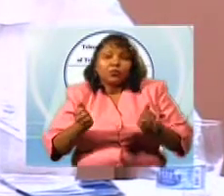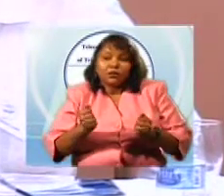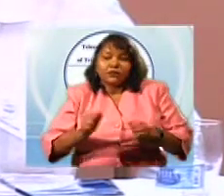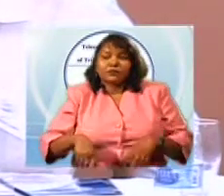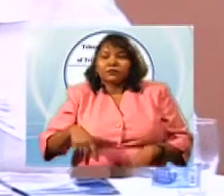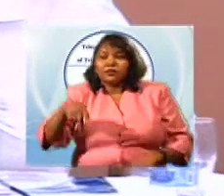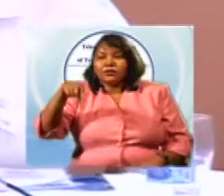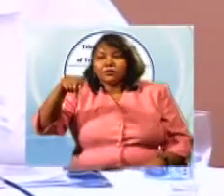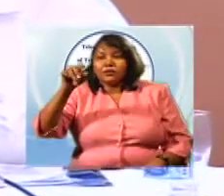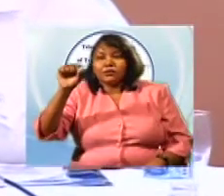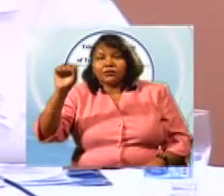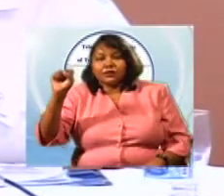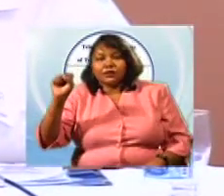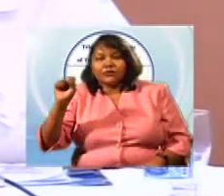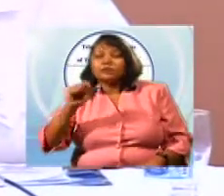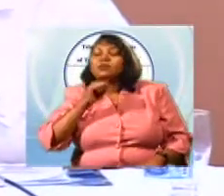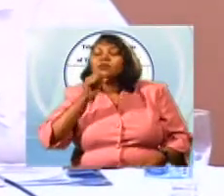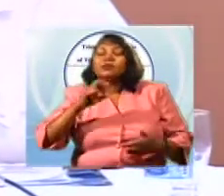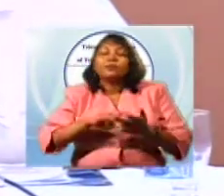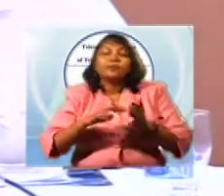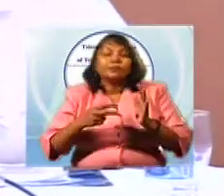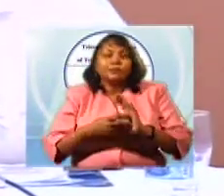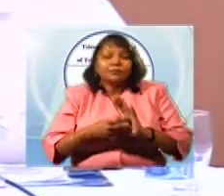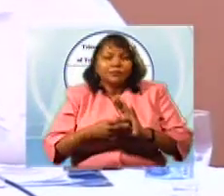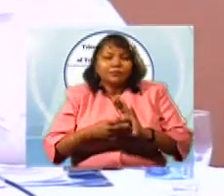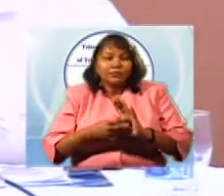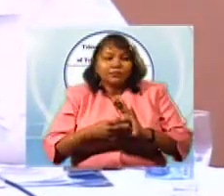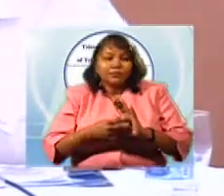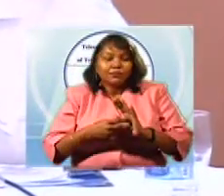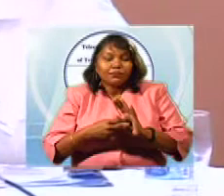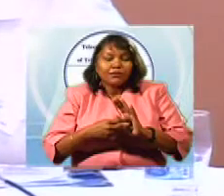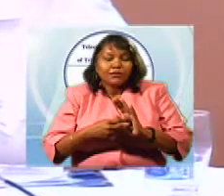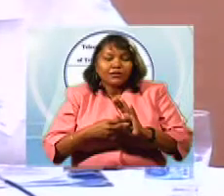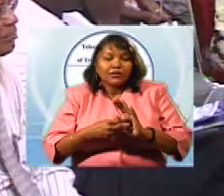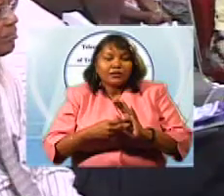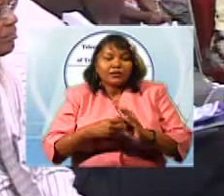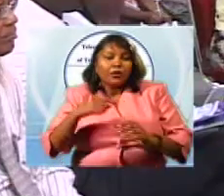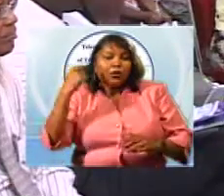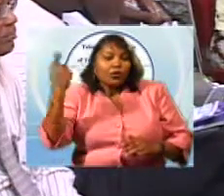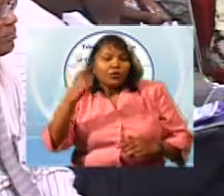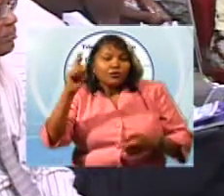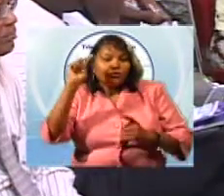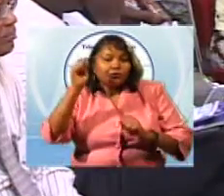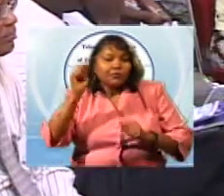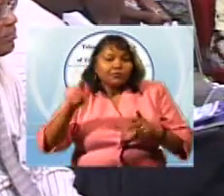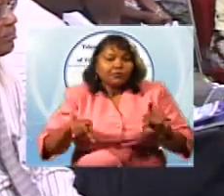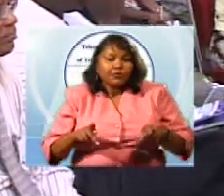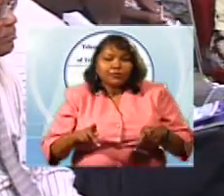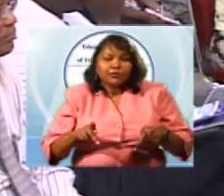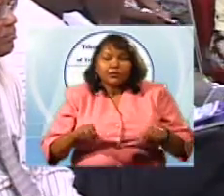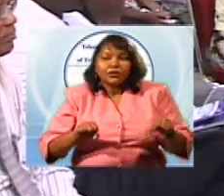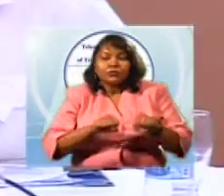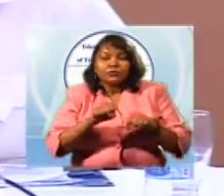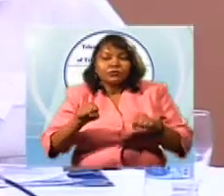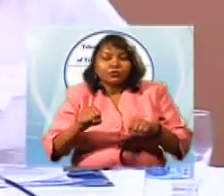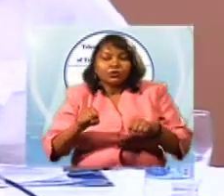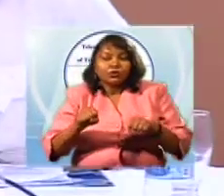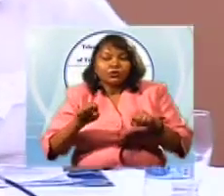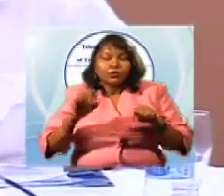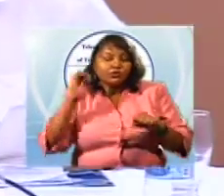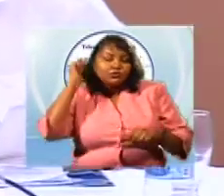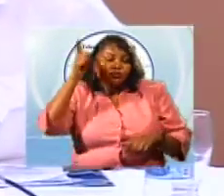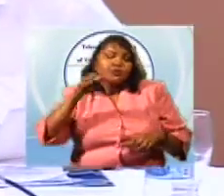public broadcasting service doesn't necessarily have to be 100% local. So that we should be able to